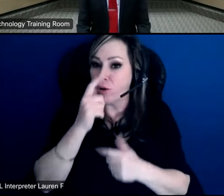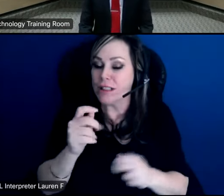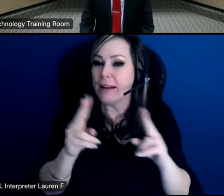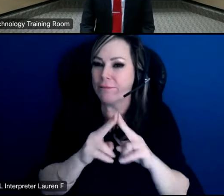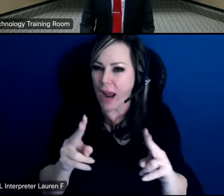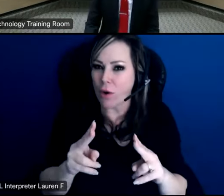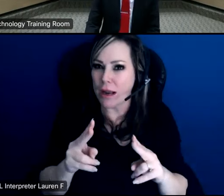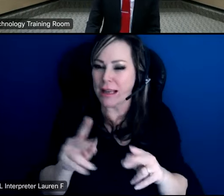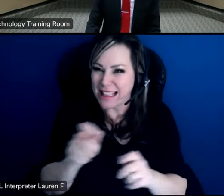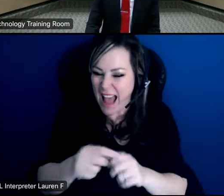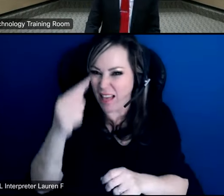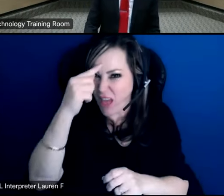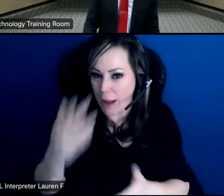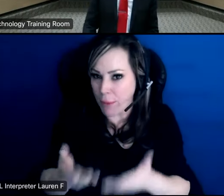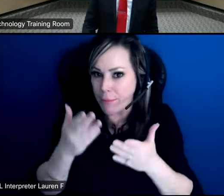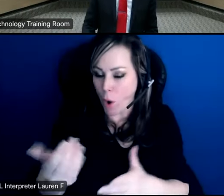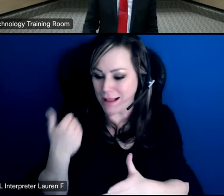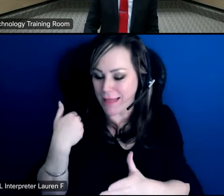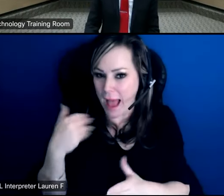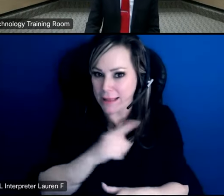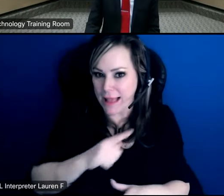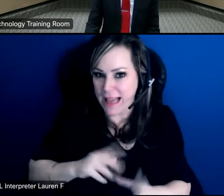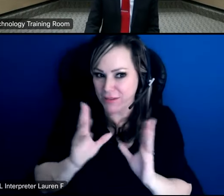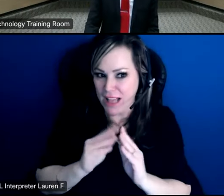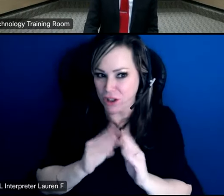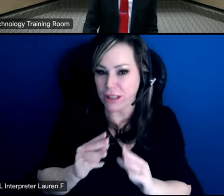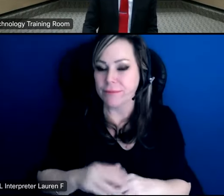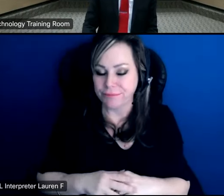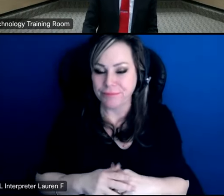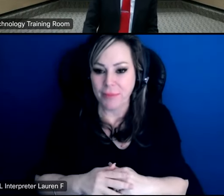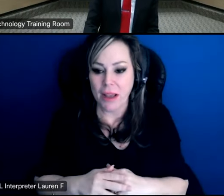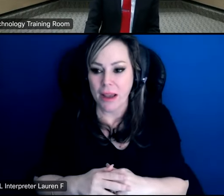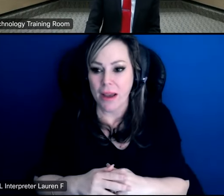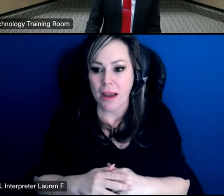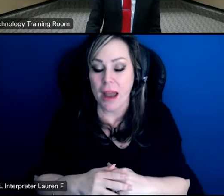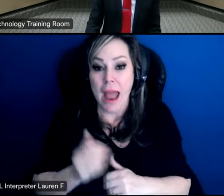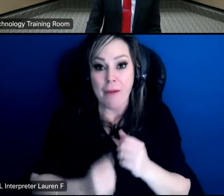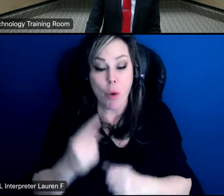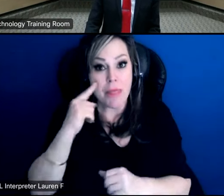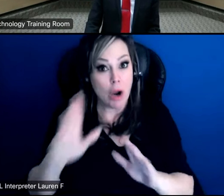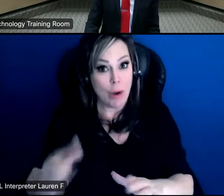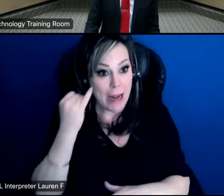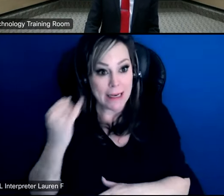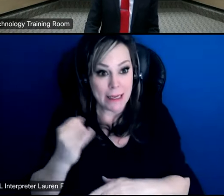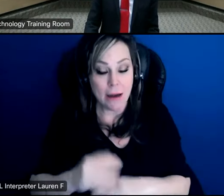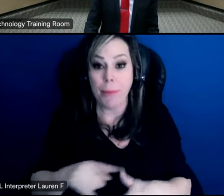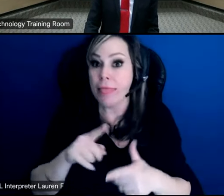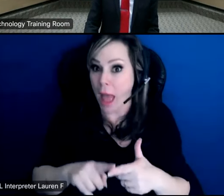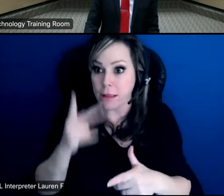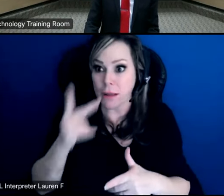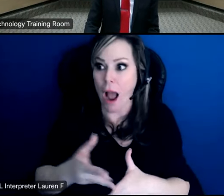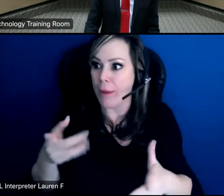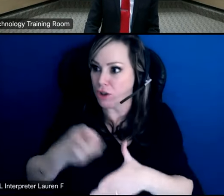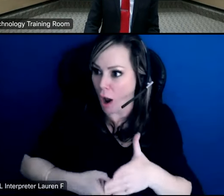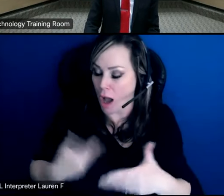thought was was proposed in the last legislative session to legislatures and everybody thought it was going to